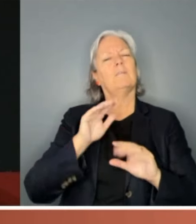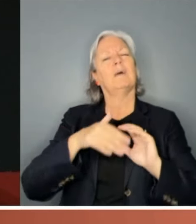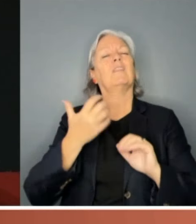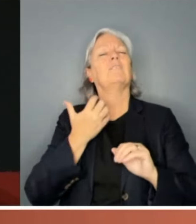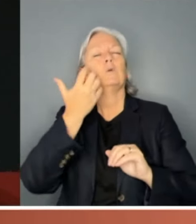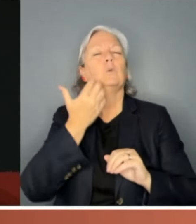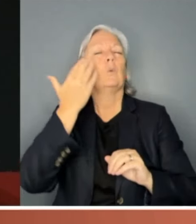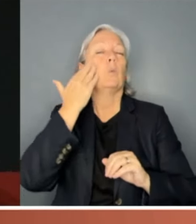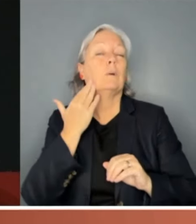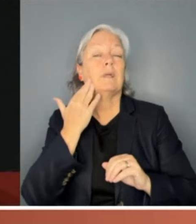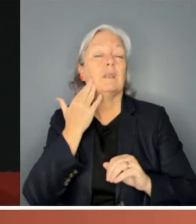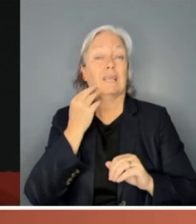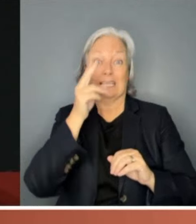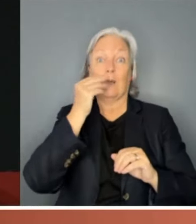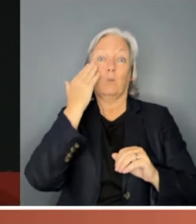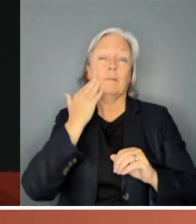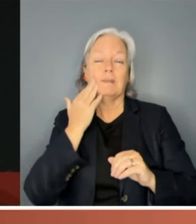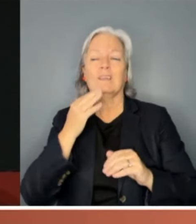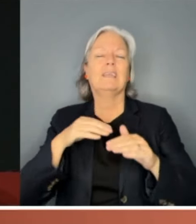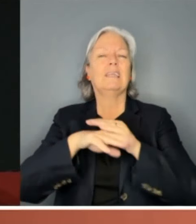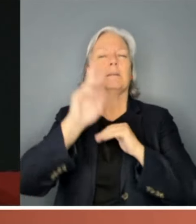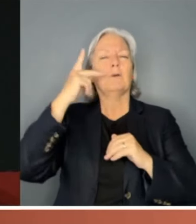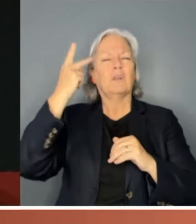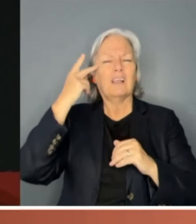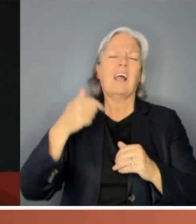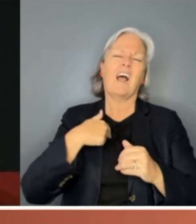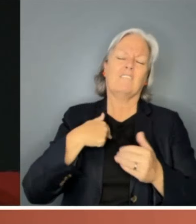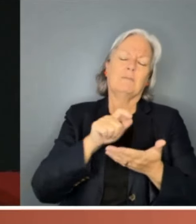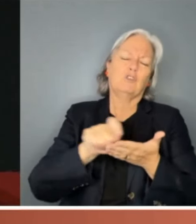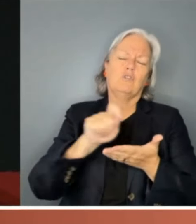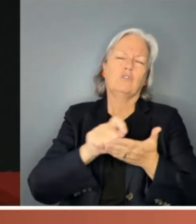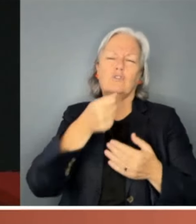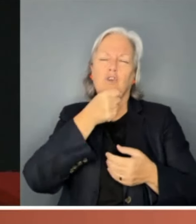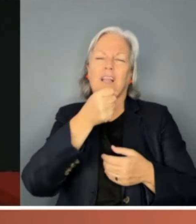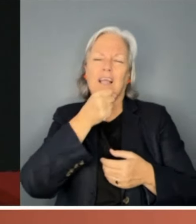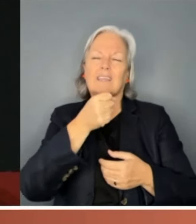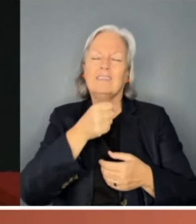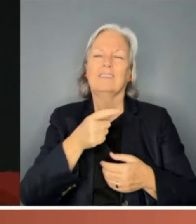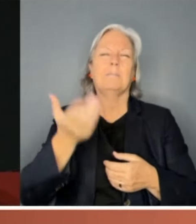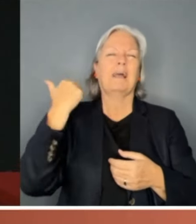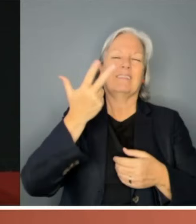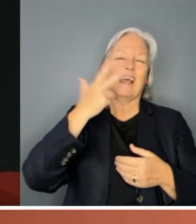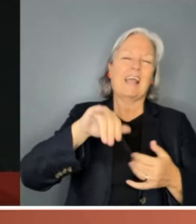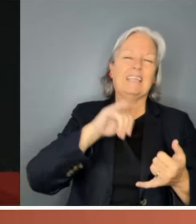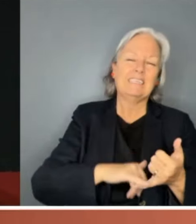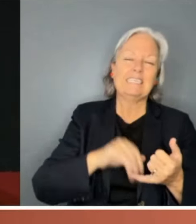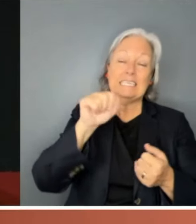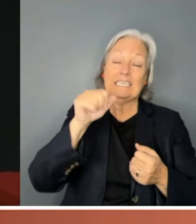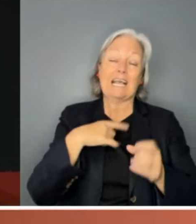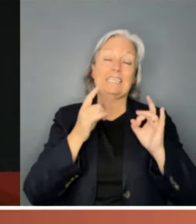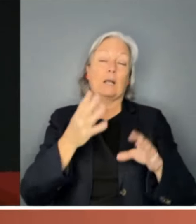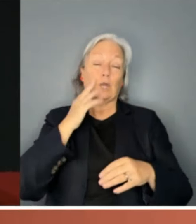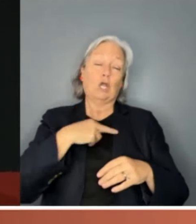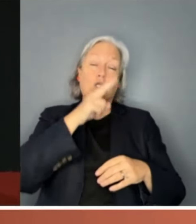And certainly, look, I've been a journalist since the mid-'80s. And, yes, I was two years old at the time when I started. But I,